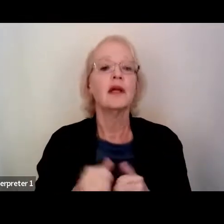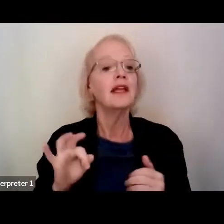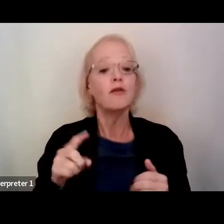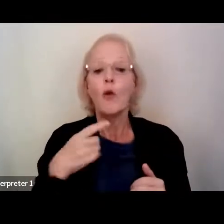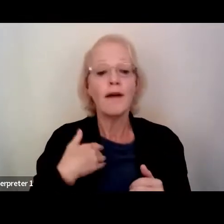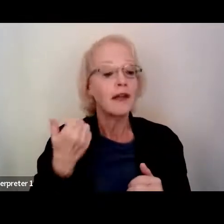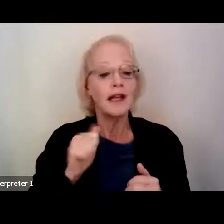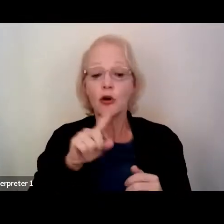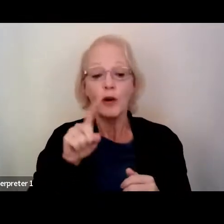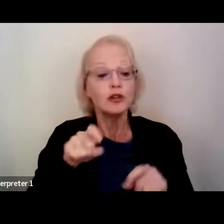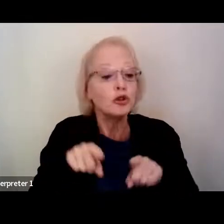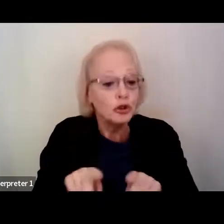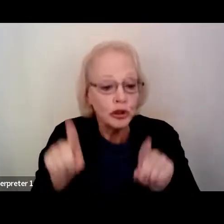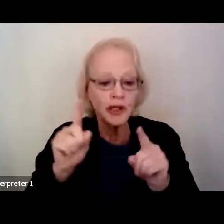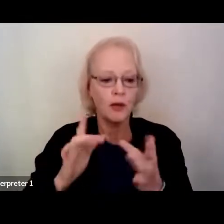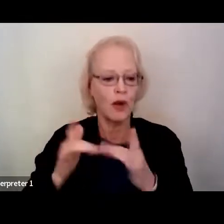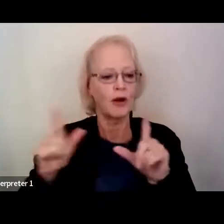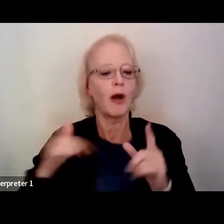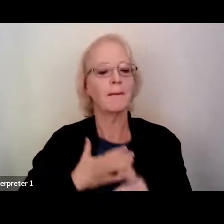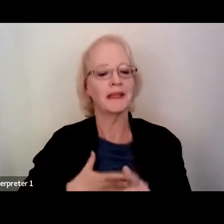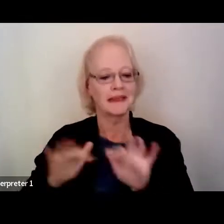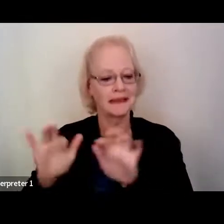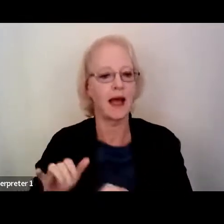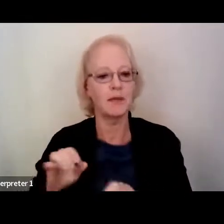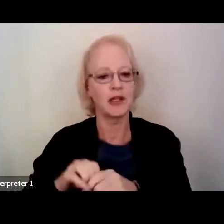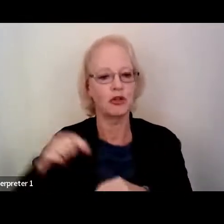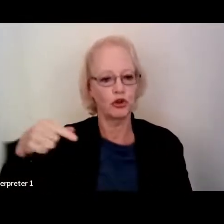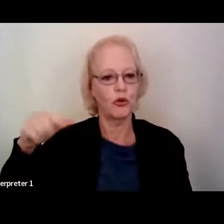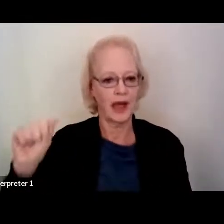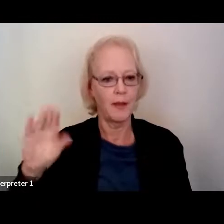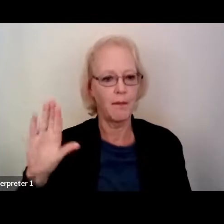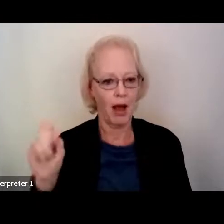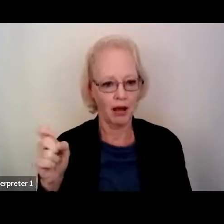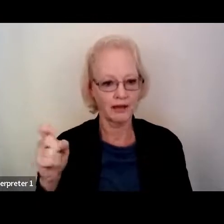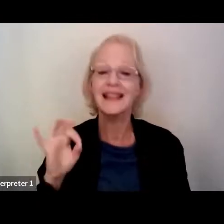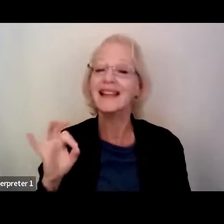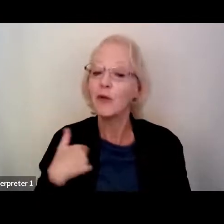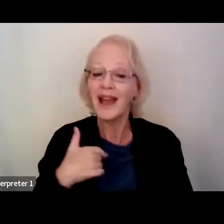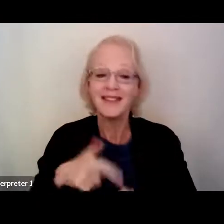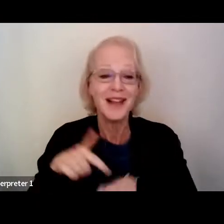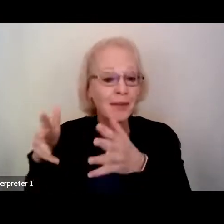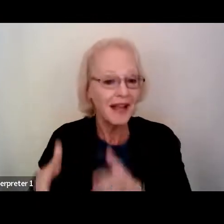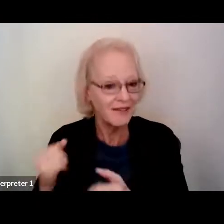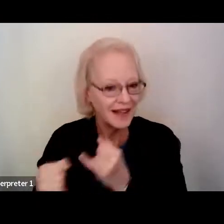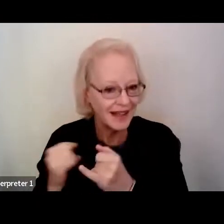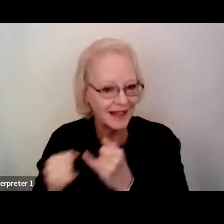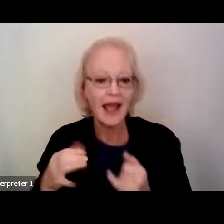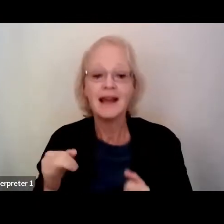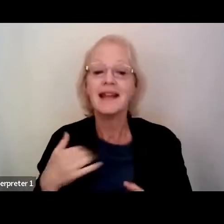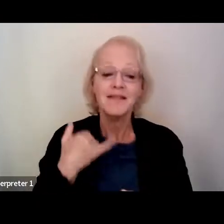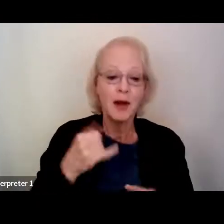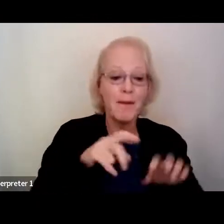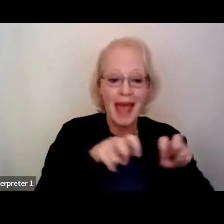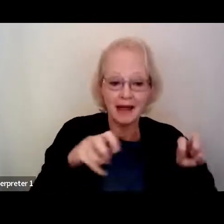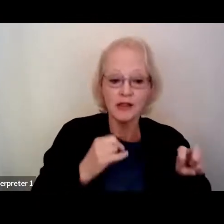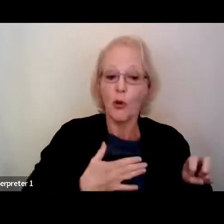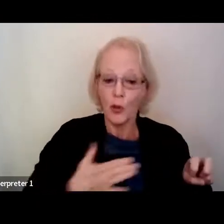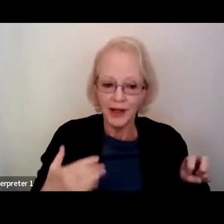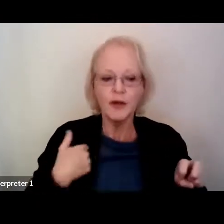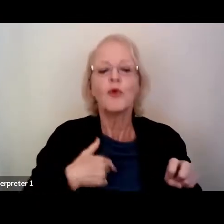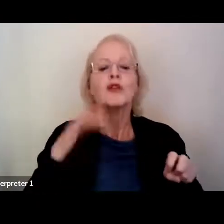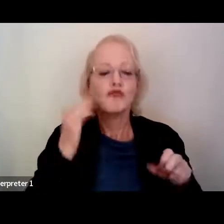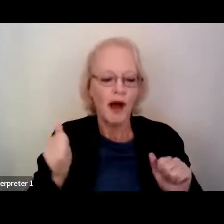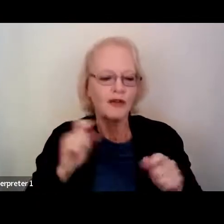webinar, please type them in the Q&A box. And if we have time at the end and the panelists are willing, we will try and get to them.